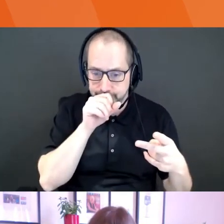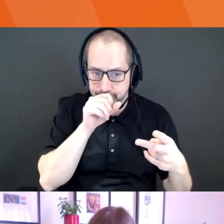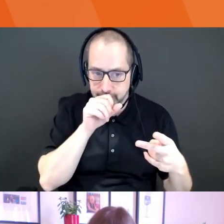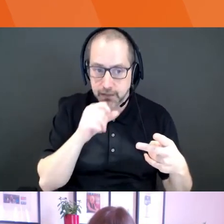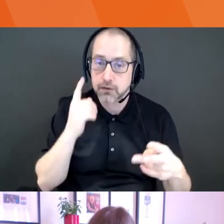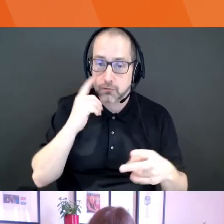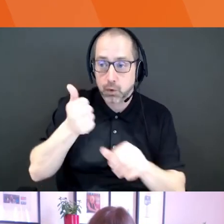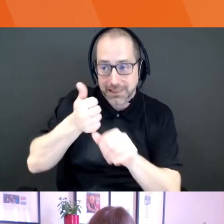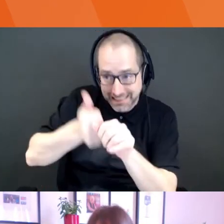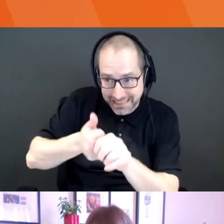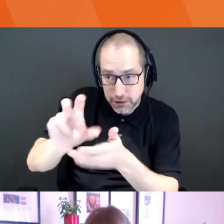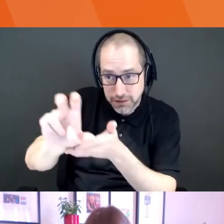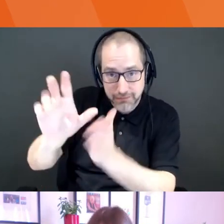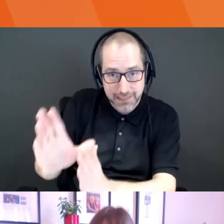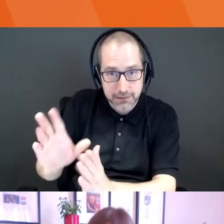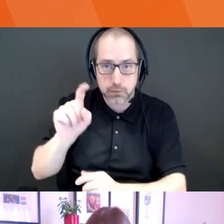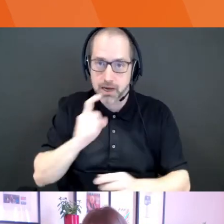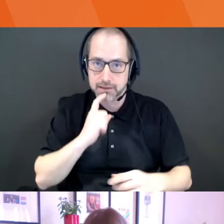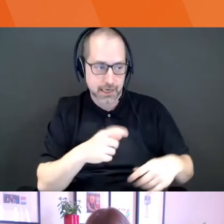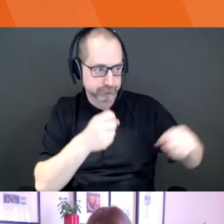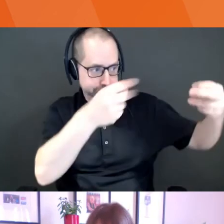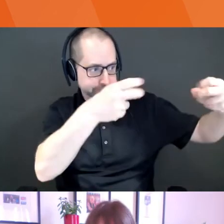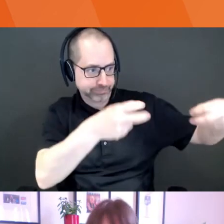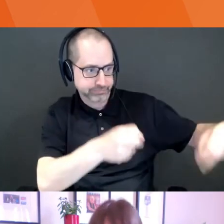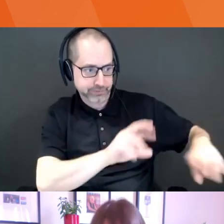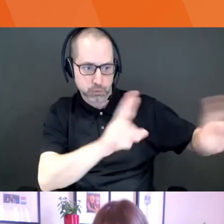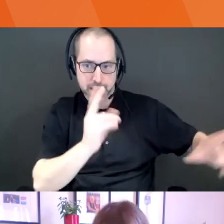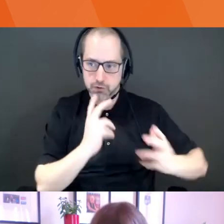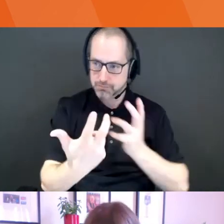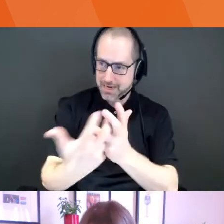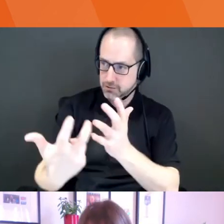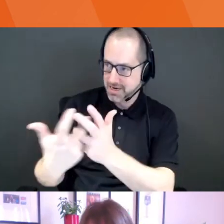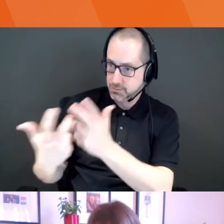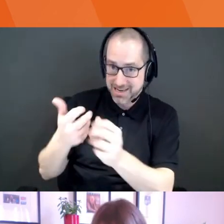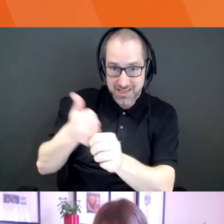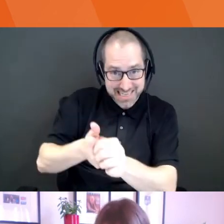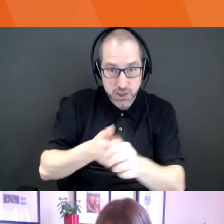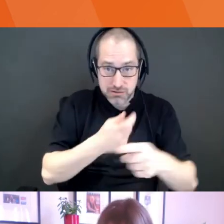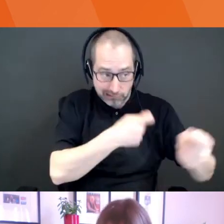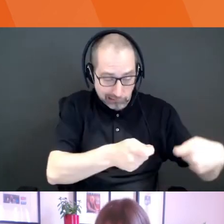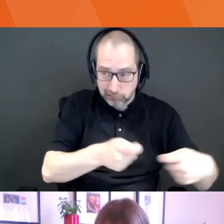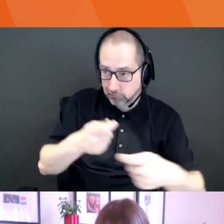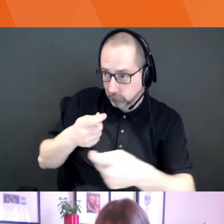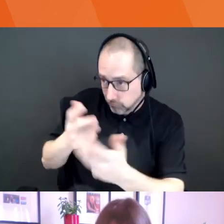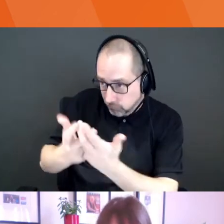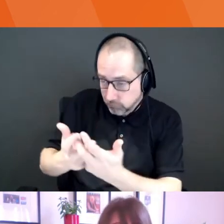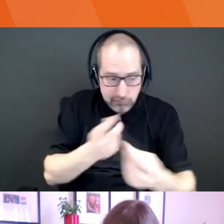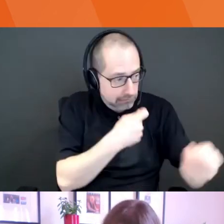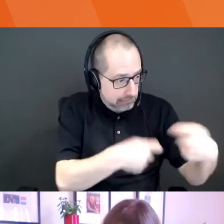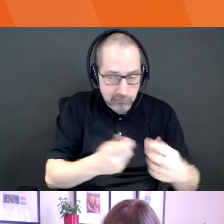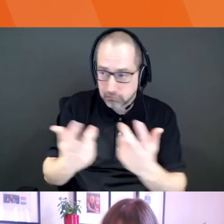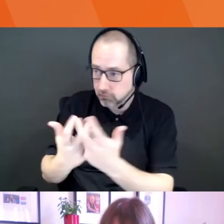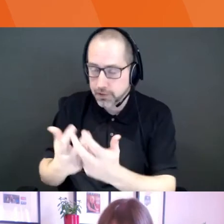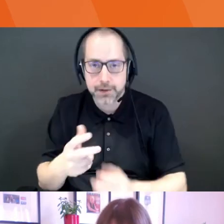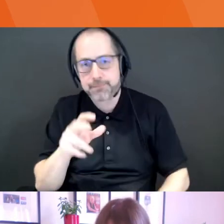investor? No, no. Uh, what I would say is, I mean, your problem's not going to change. It